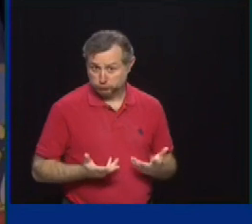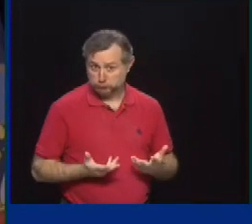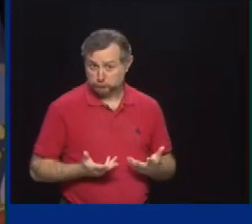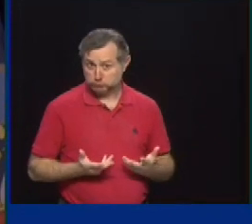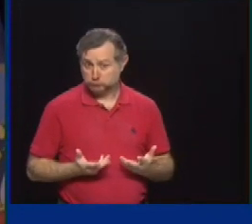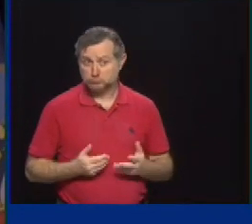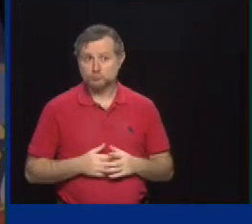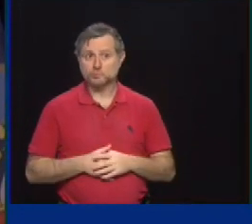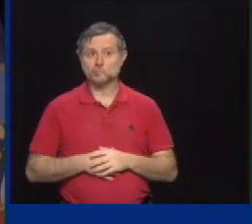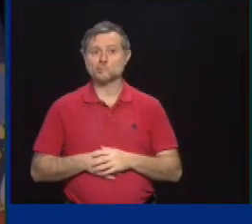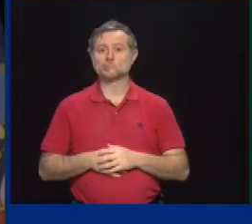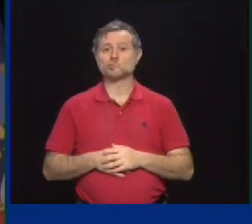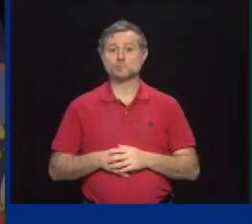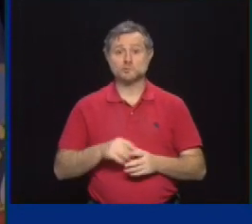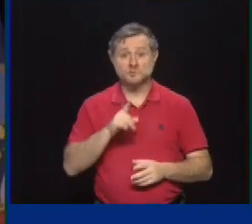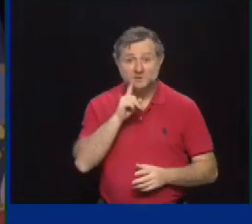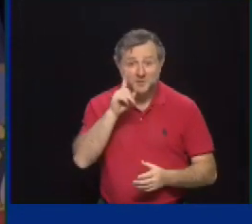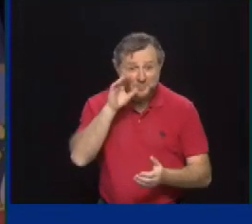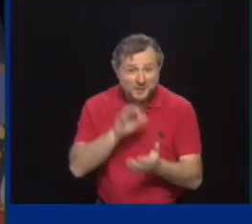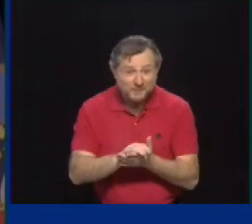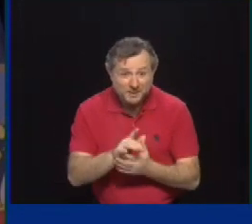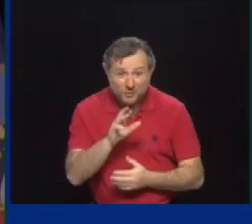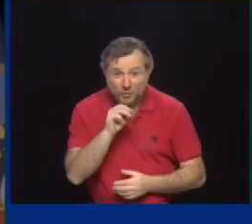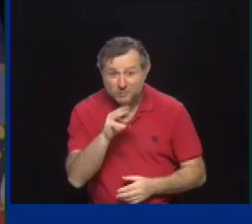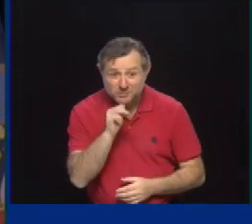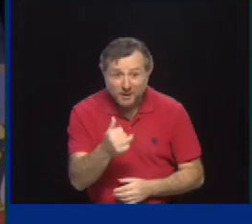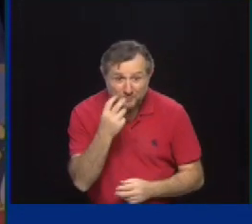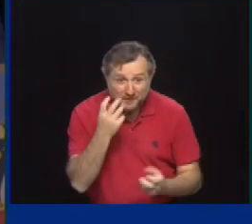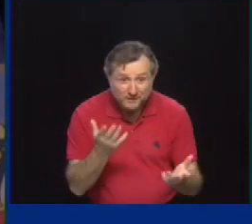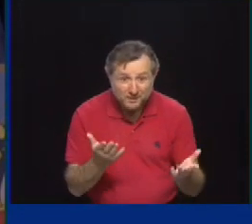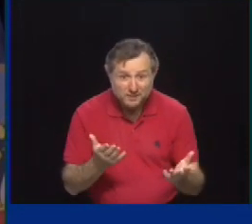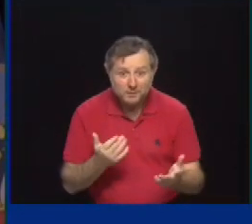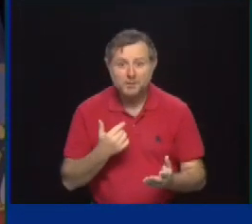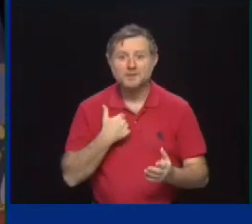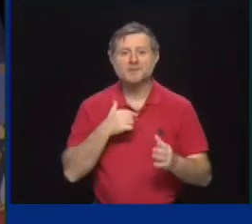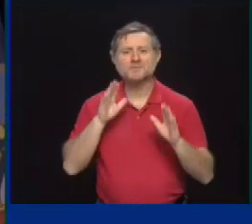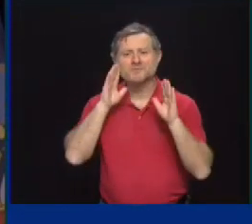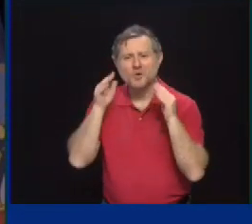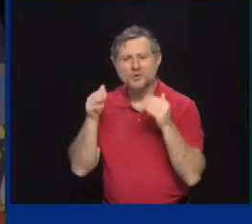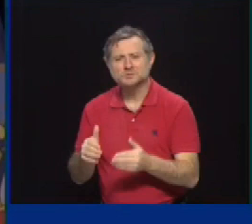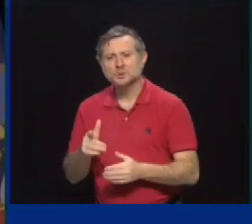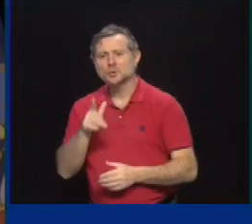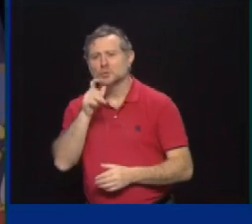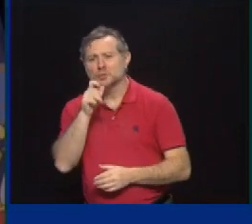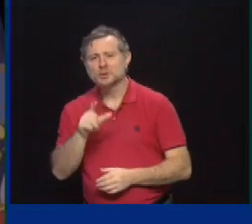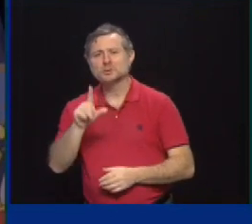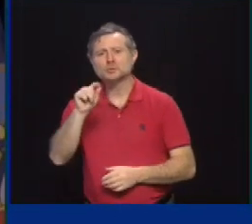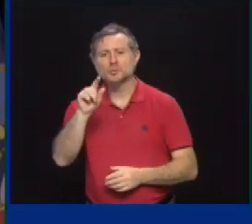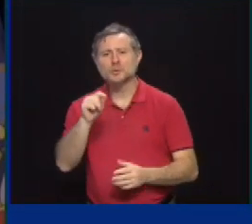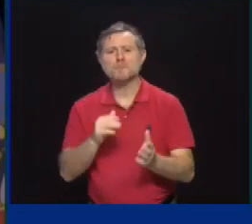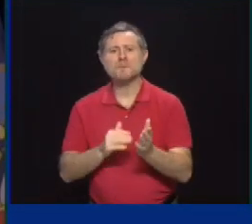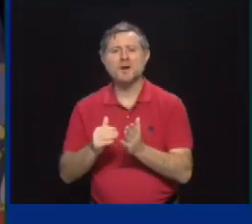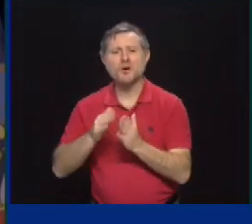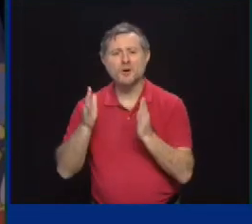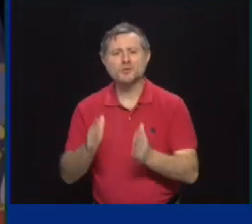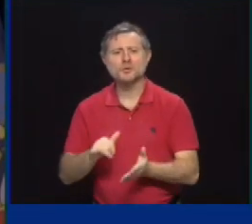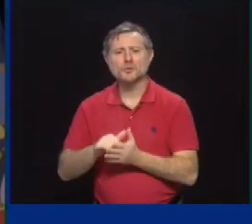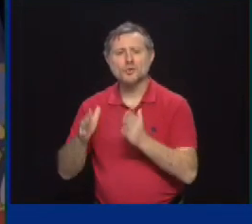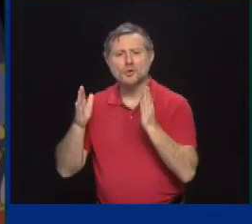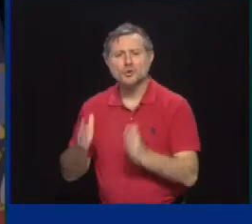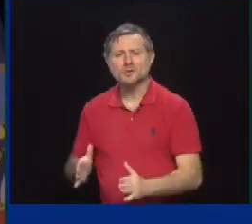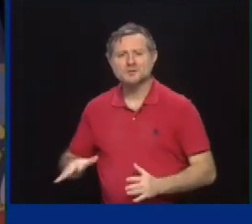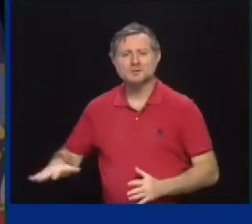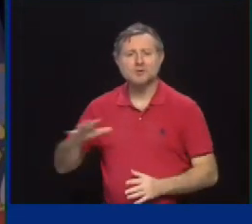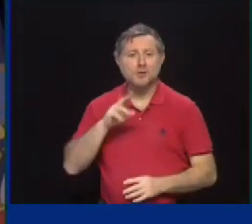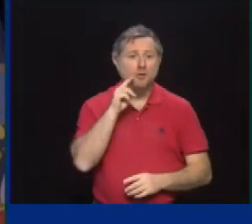Believe it or not, my focus is on 20 million New Yorkers, not what's happening in a neighboring state. We have worked very closely with our neighboring